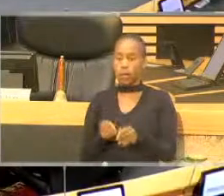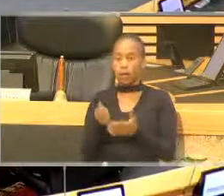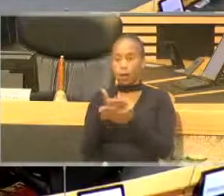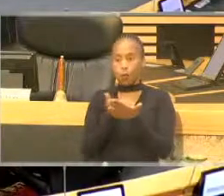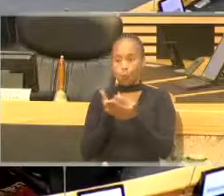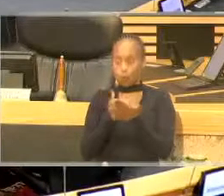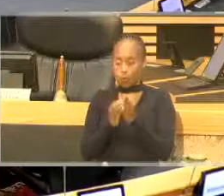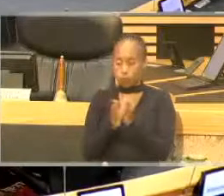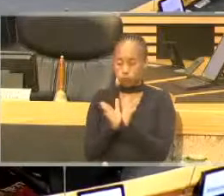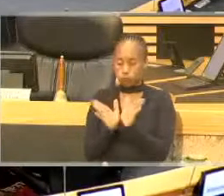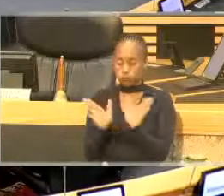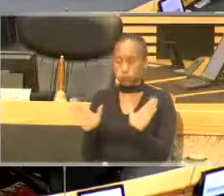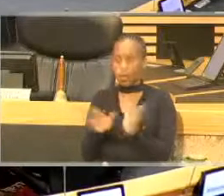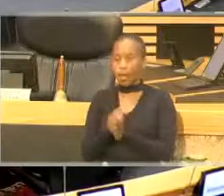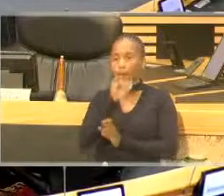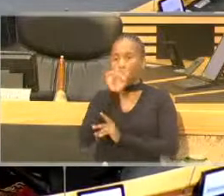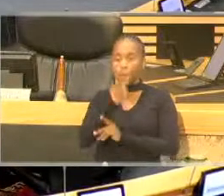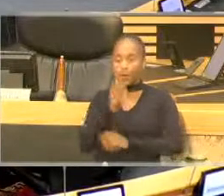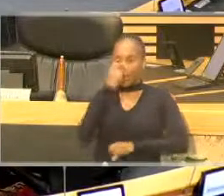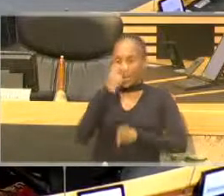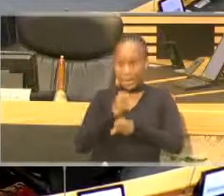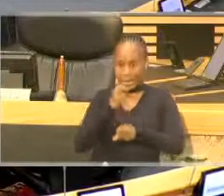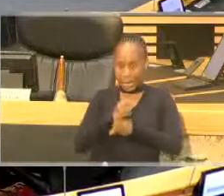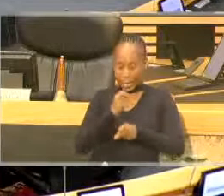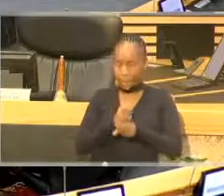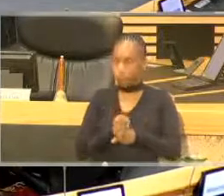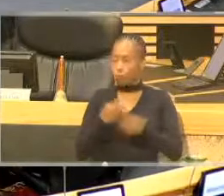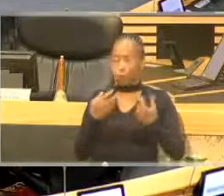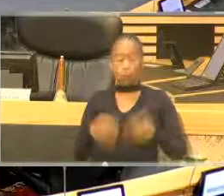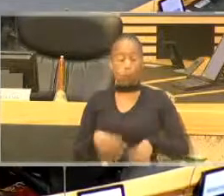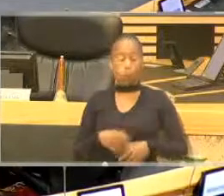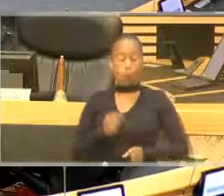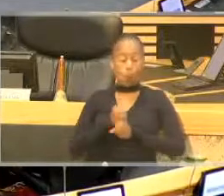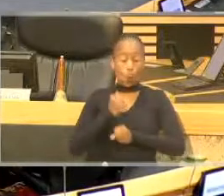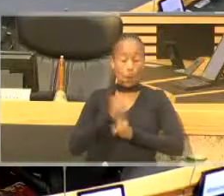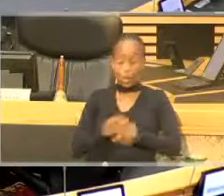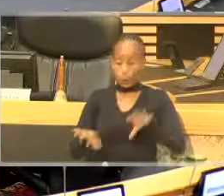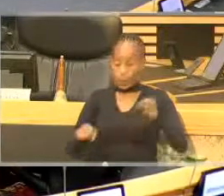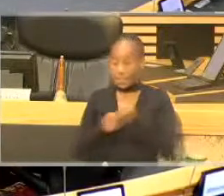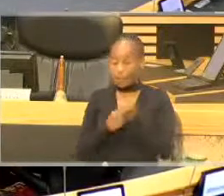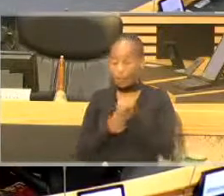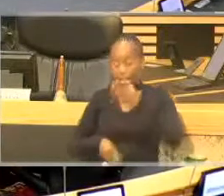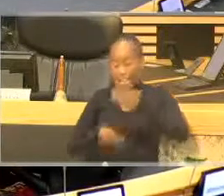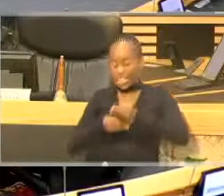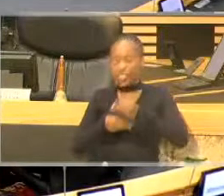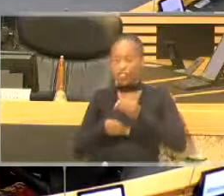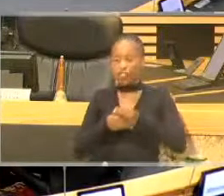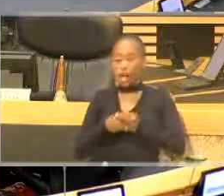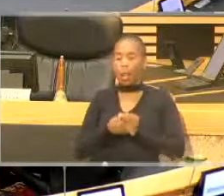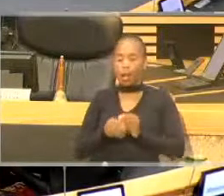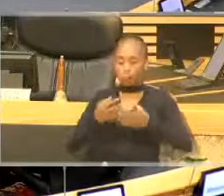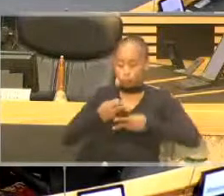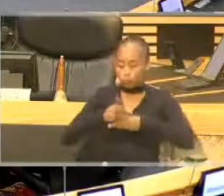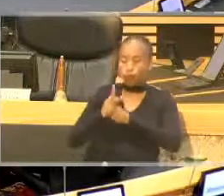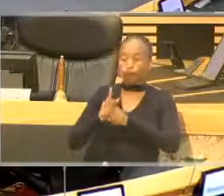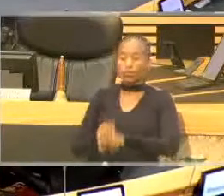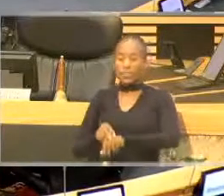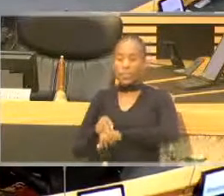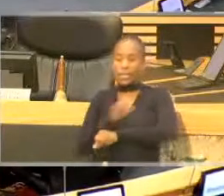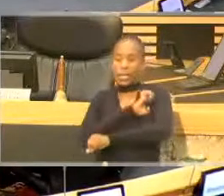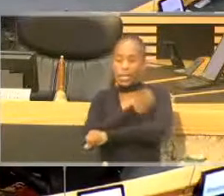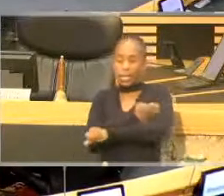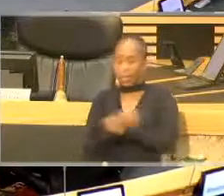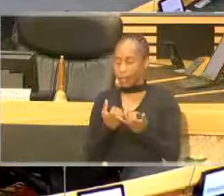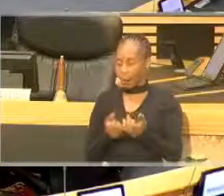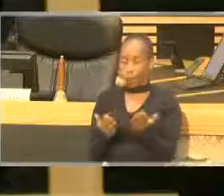which means that it is necessary to pull out all the stops to support additional generation of the CRIV. We therefore welcome the recent